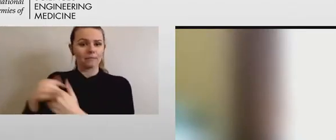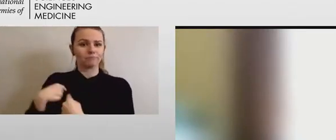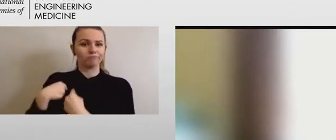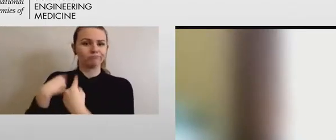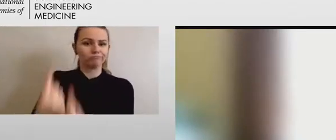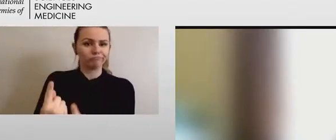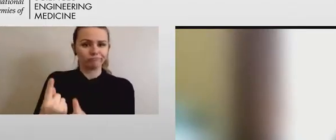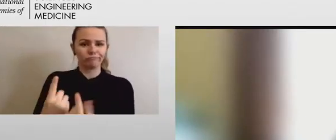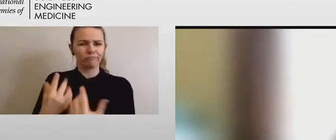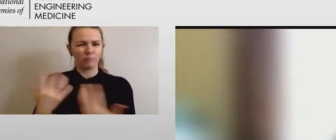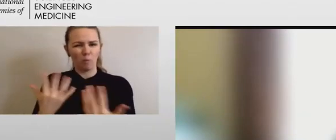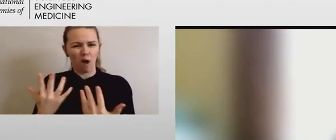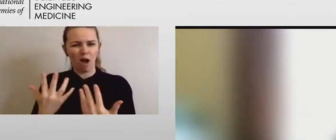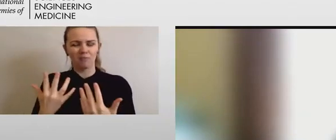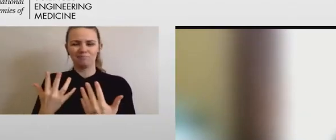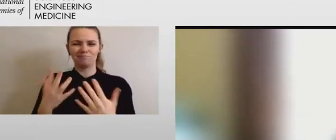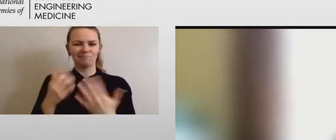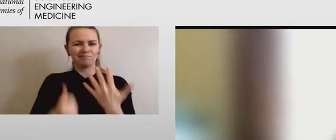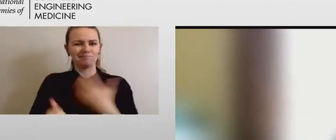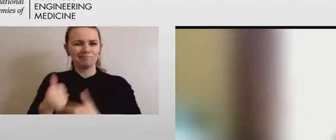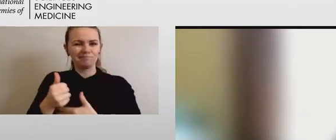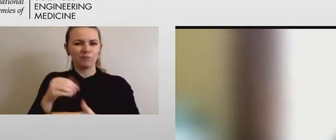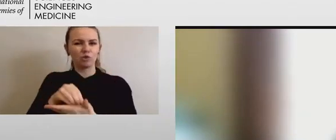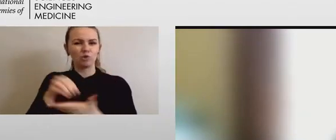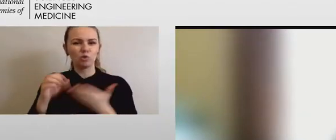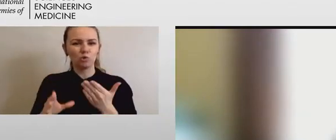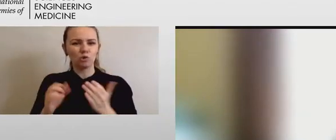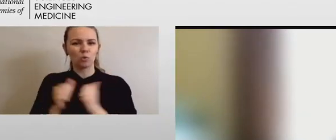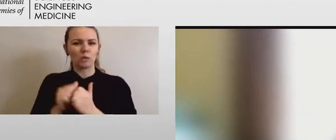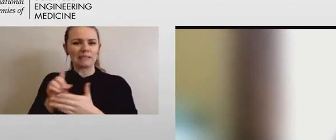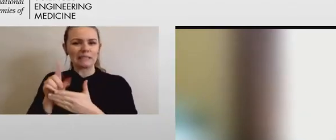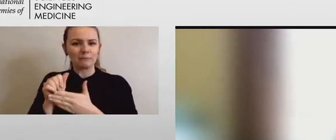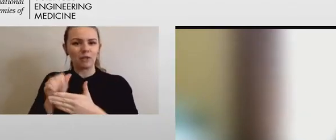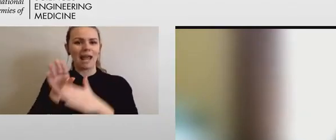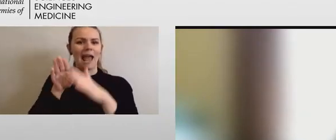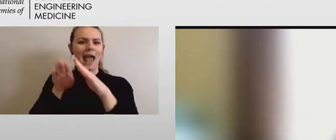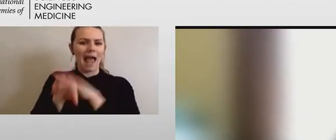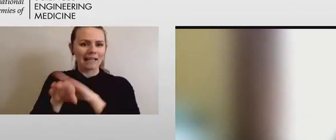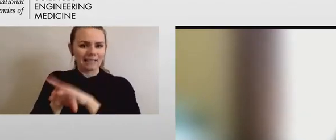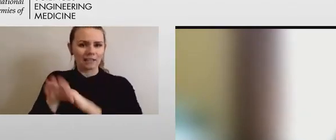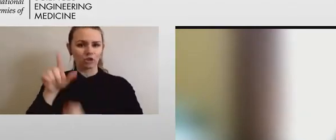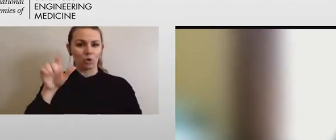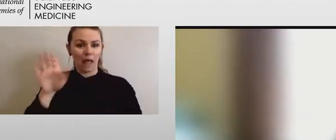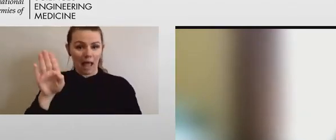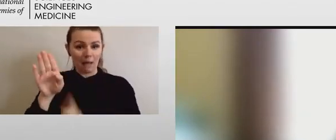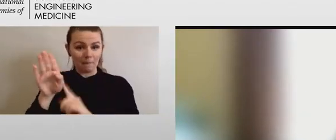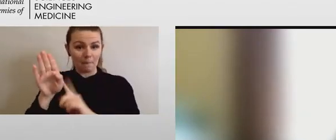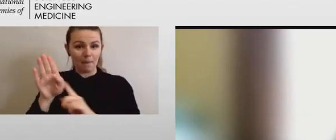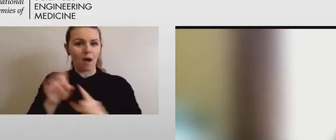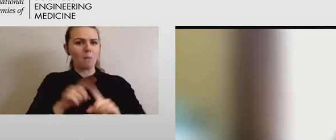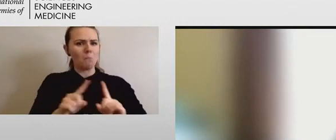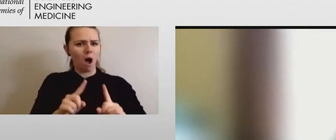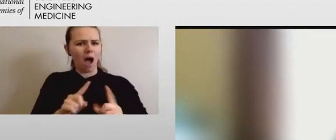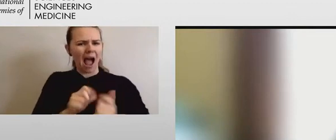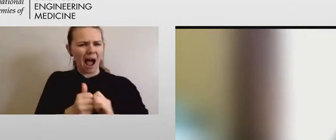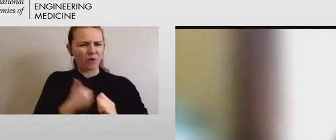providing students with disabilities access to labs, but not to be active participants.